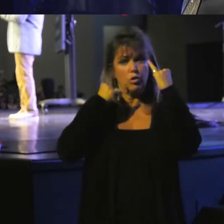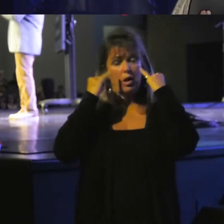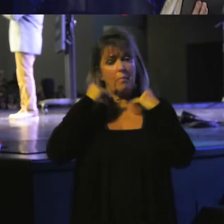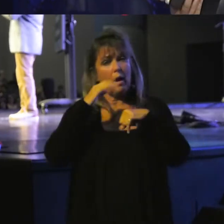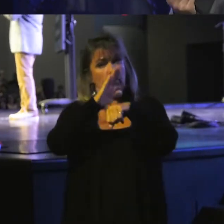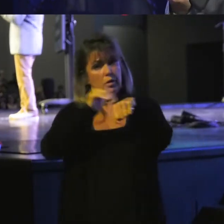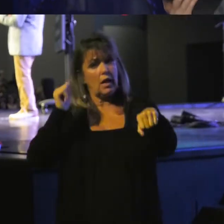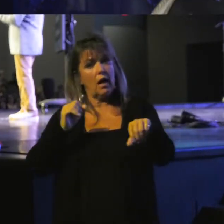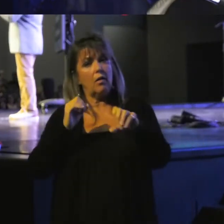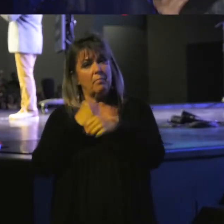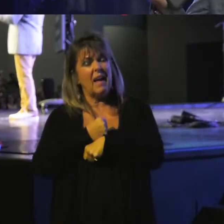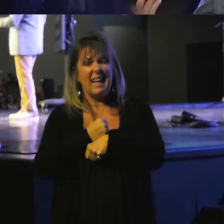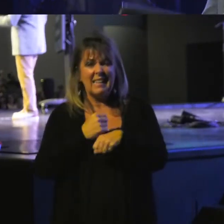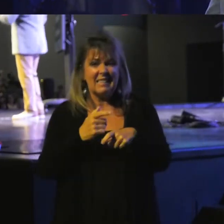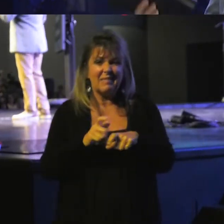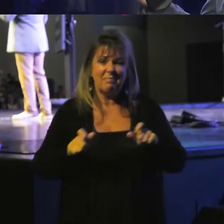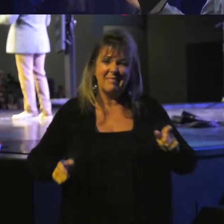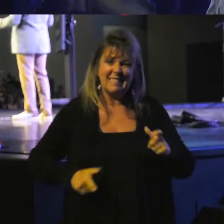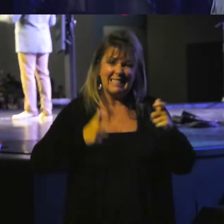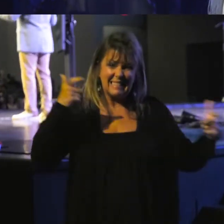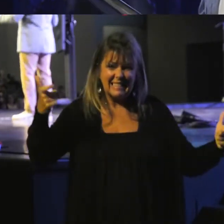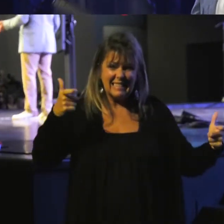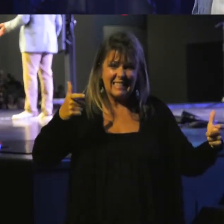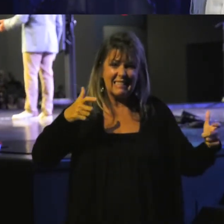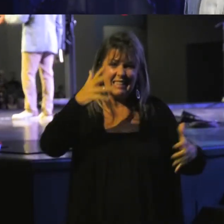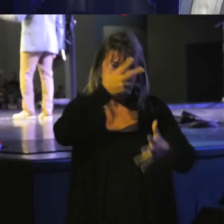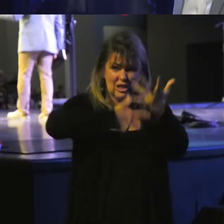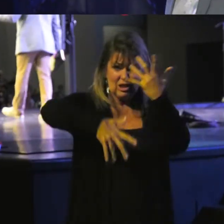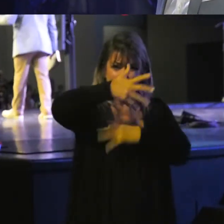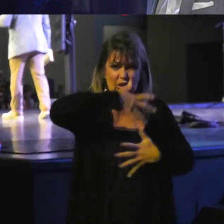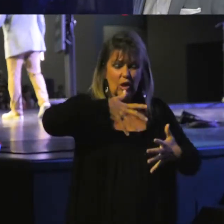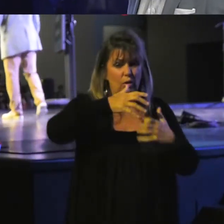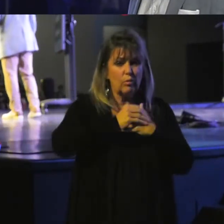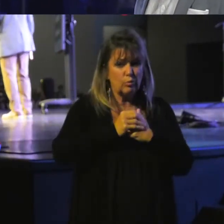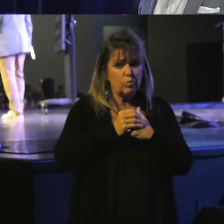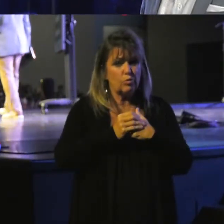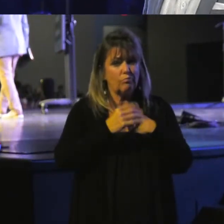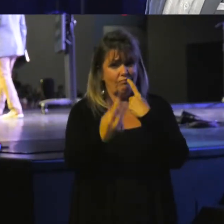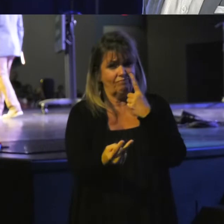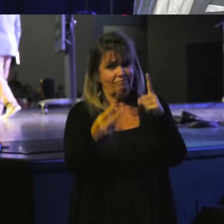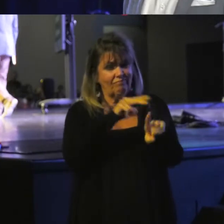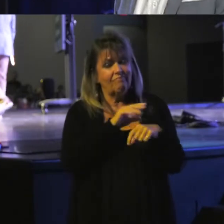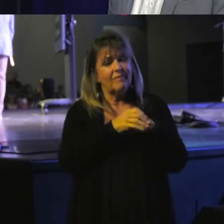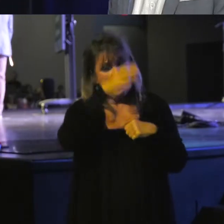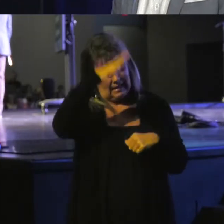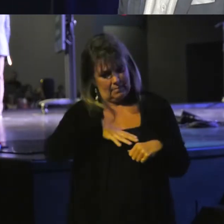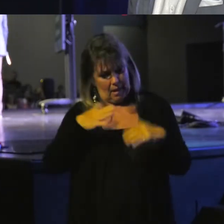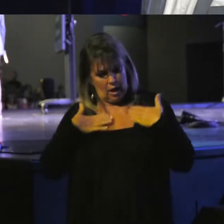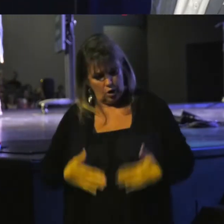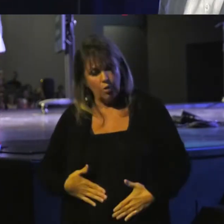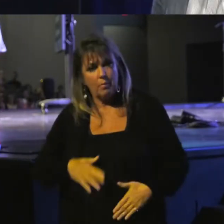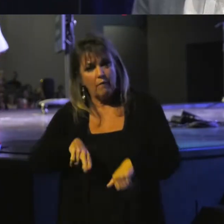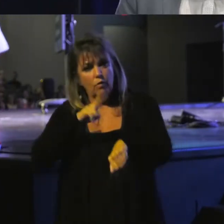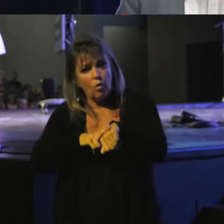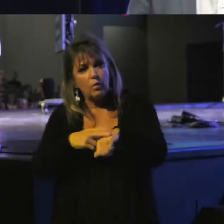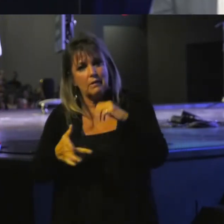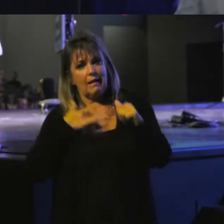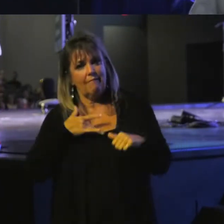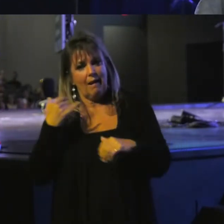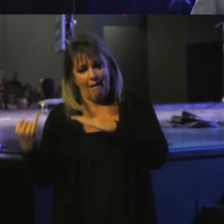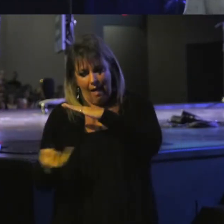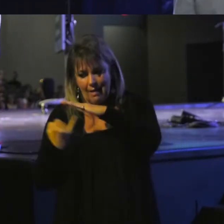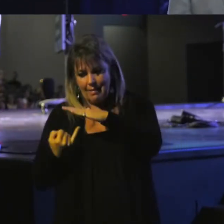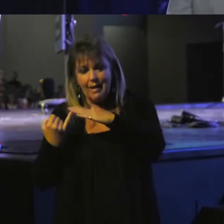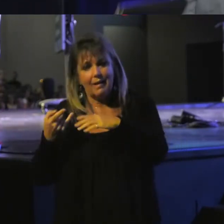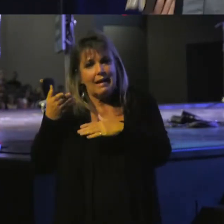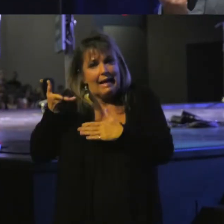called to make some pretty significant social stance. But he's a man, he's a human. Of course he felt isolated. And right here, he's